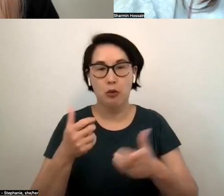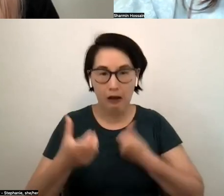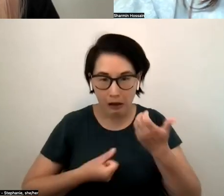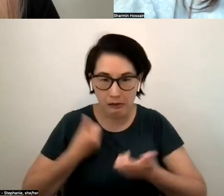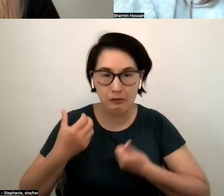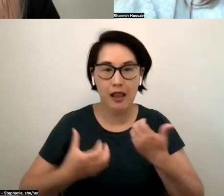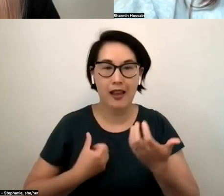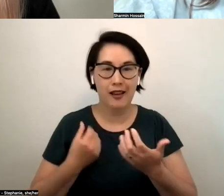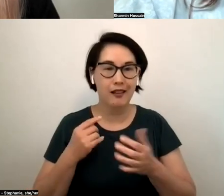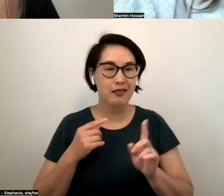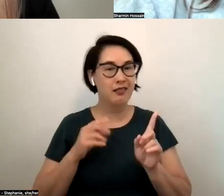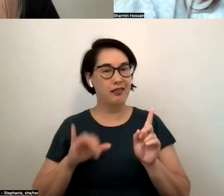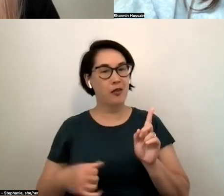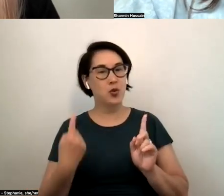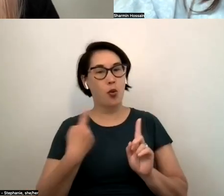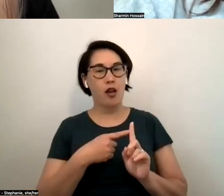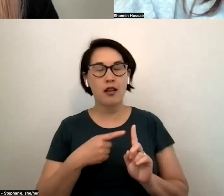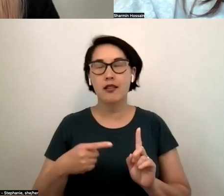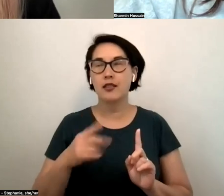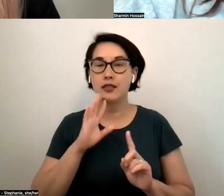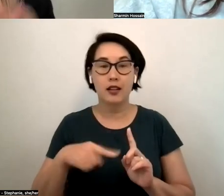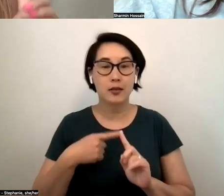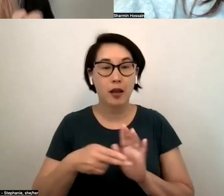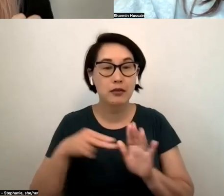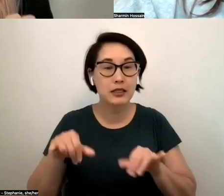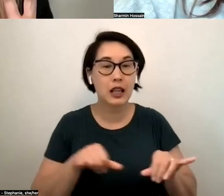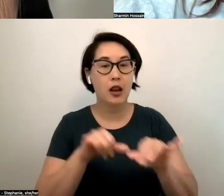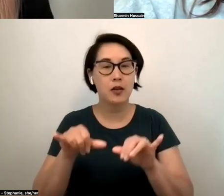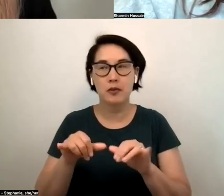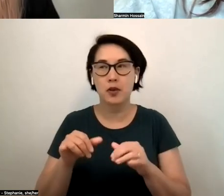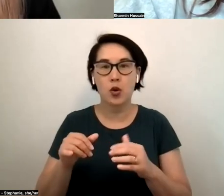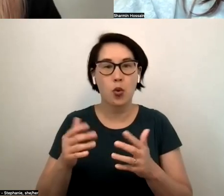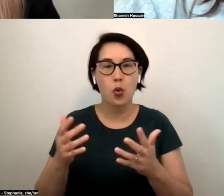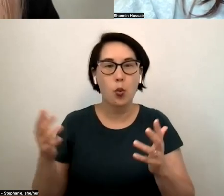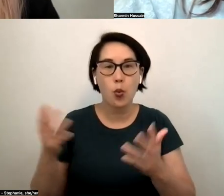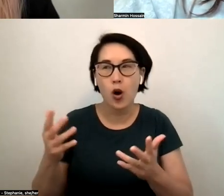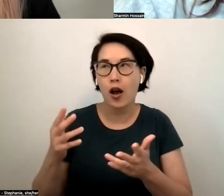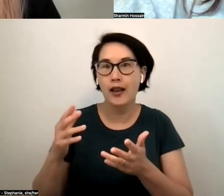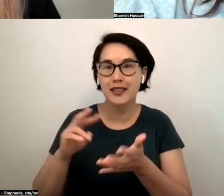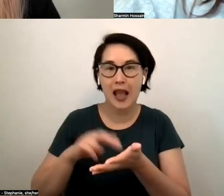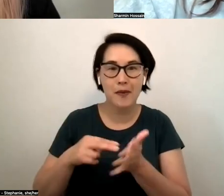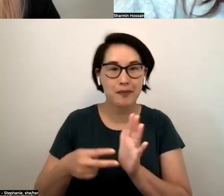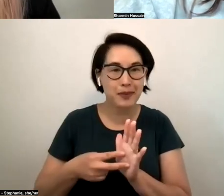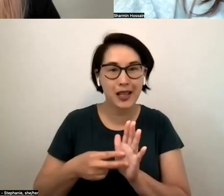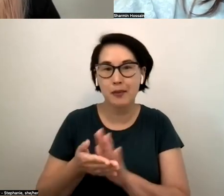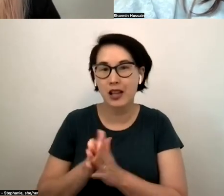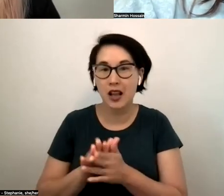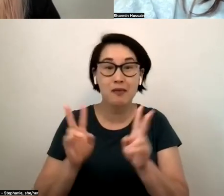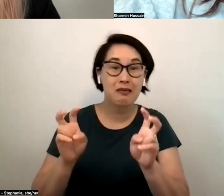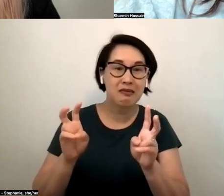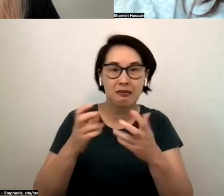um when we talk about stereotypes what does it mean to be a quote-unquote angry liquor store owner um what